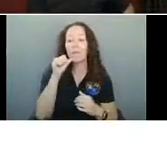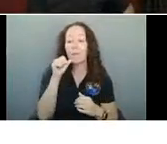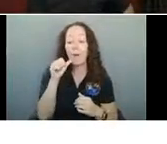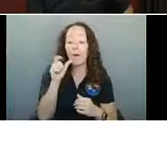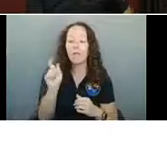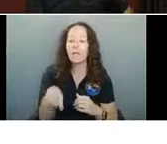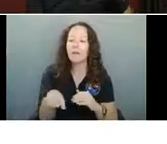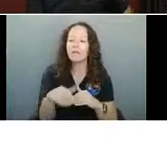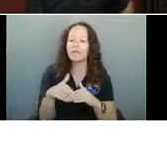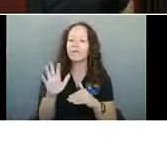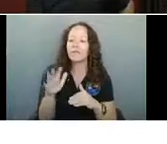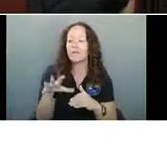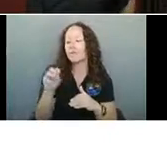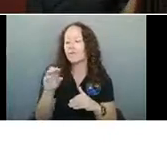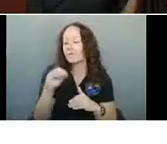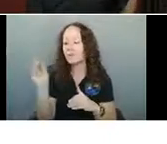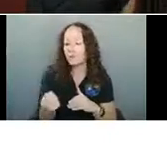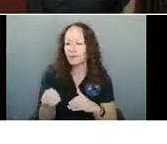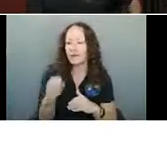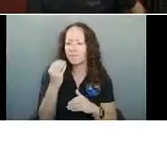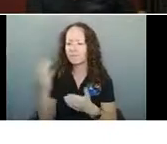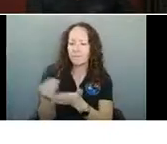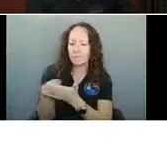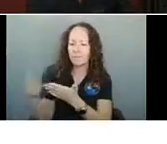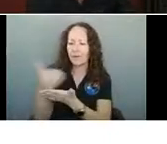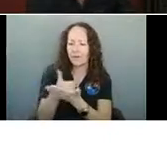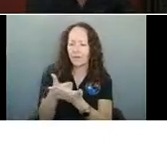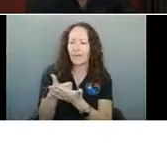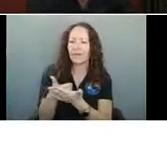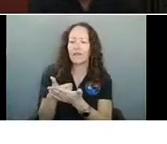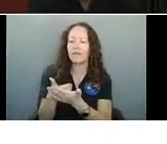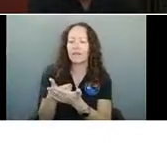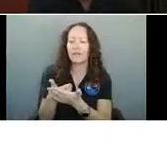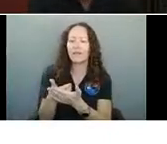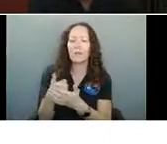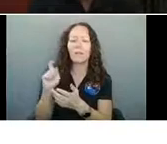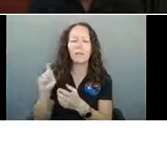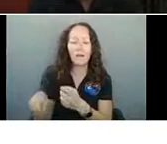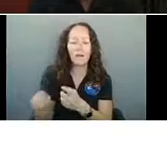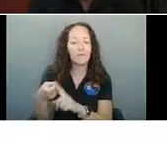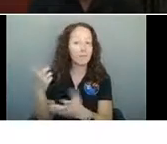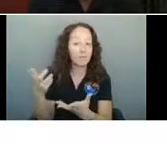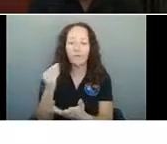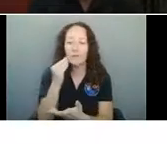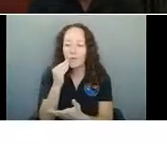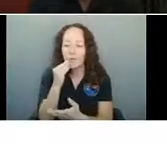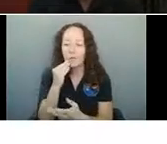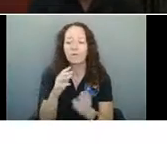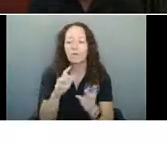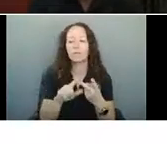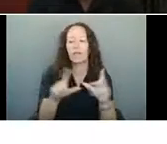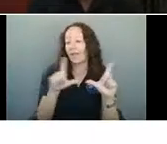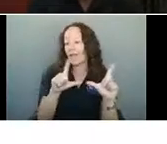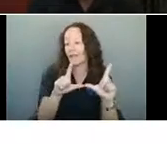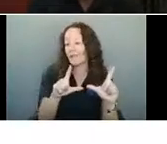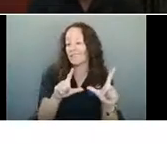food, our series 12 license, in order to operate. And they had to operate in a restaurant